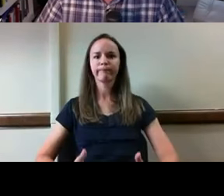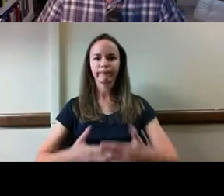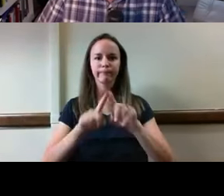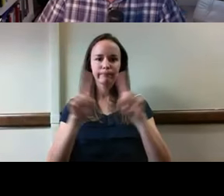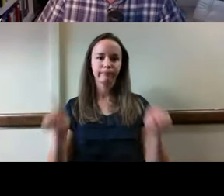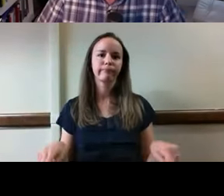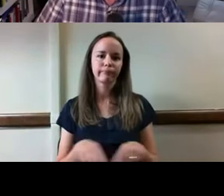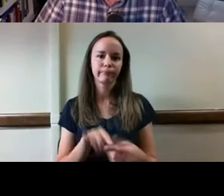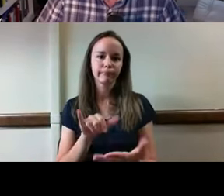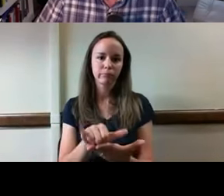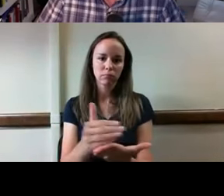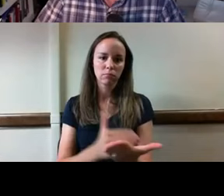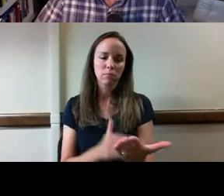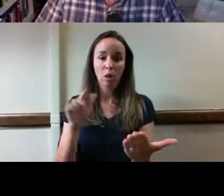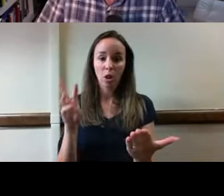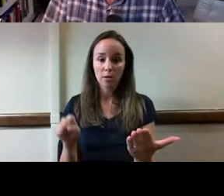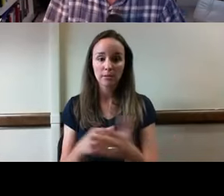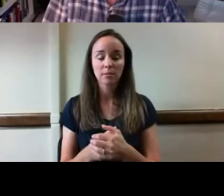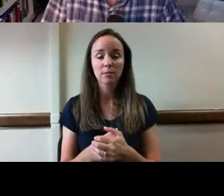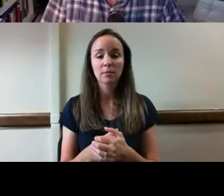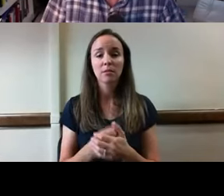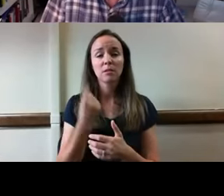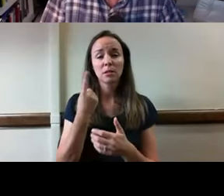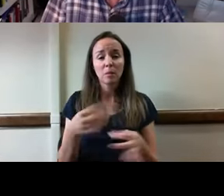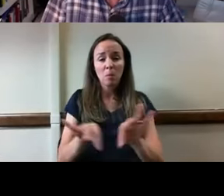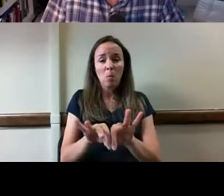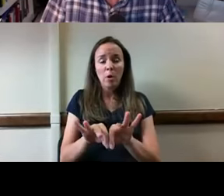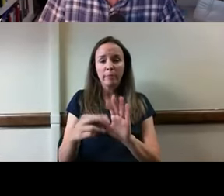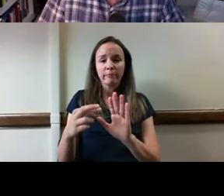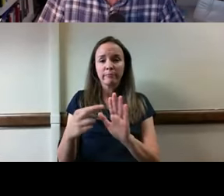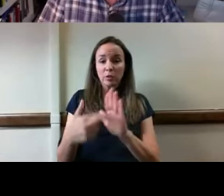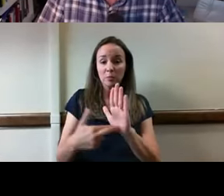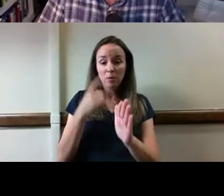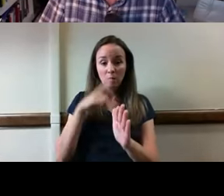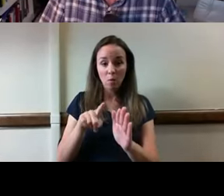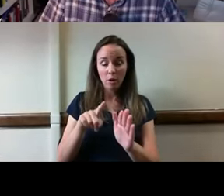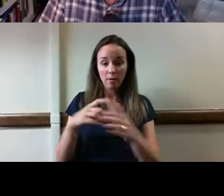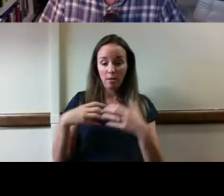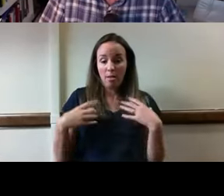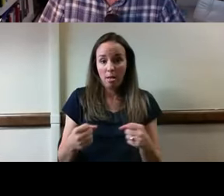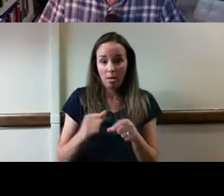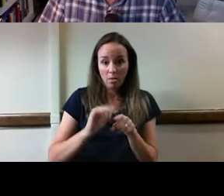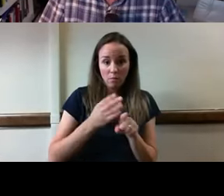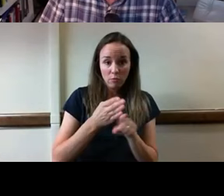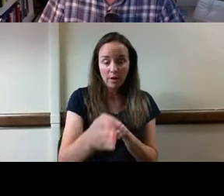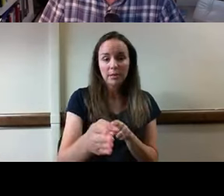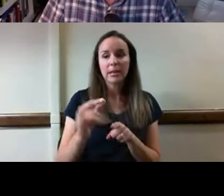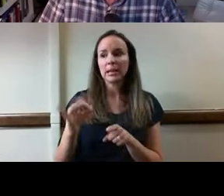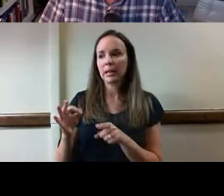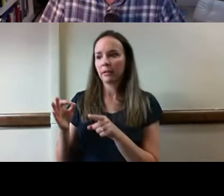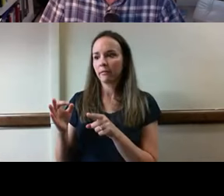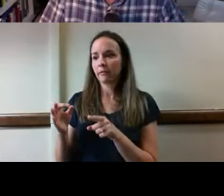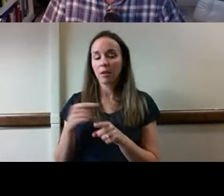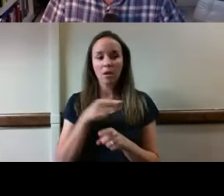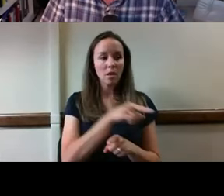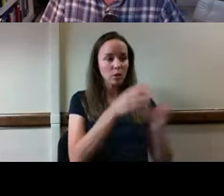The fundamental guiding legal principles in health practice, whenever someone can claim to be harmed by something you may have